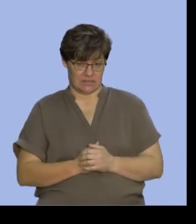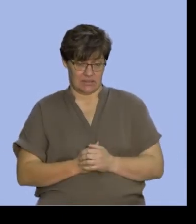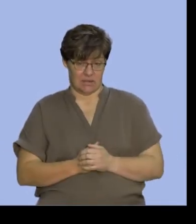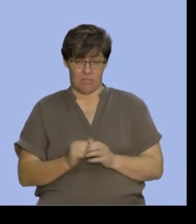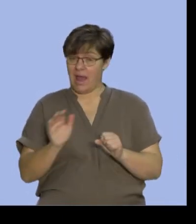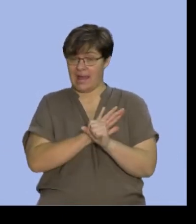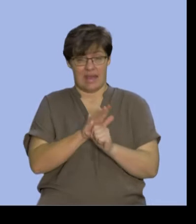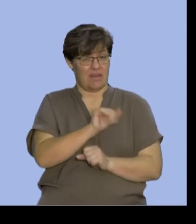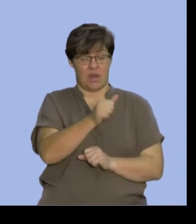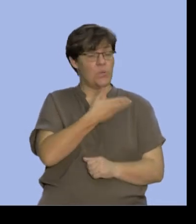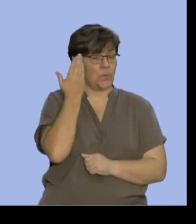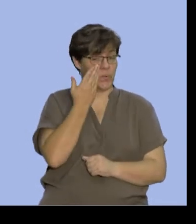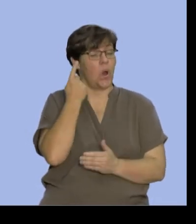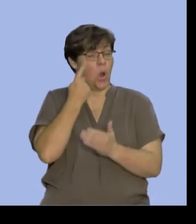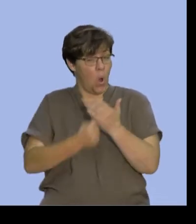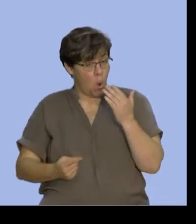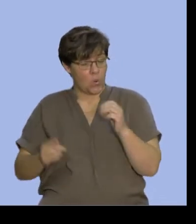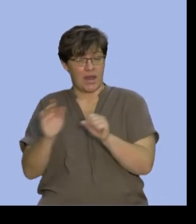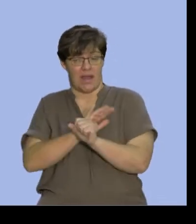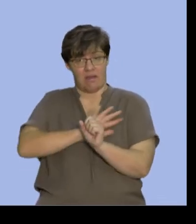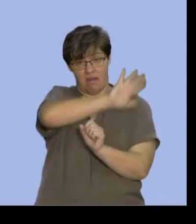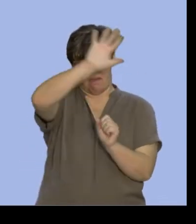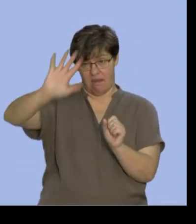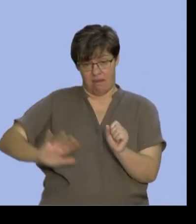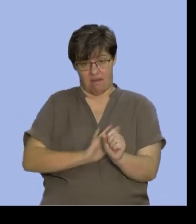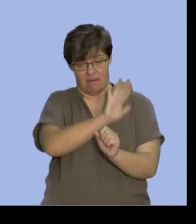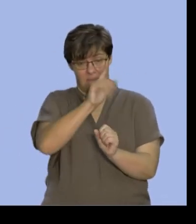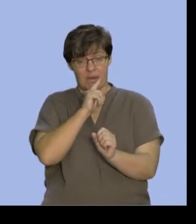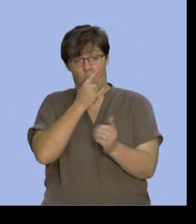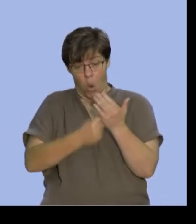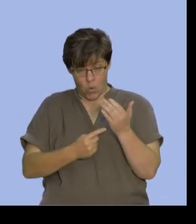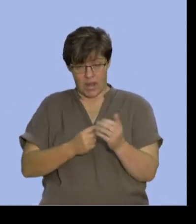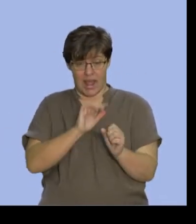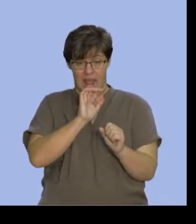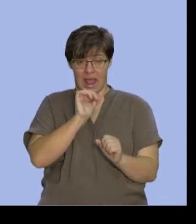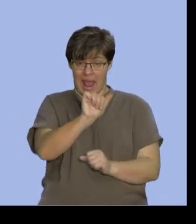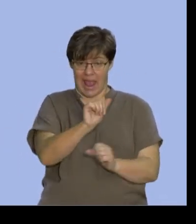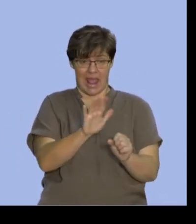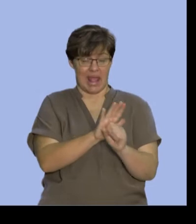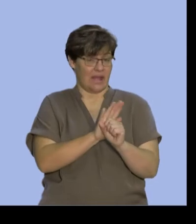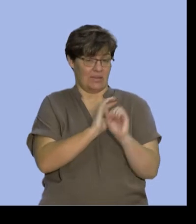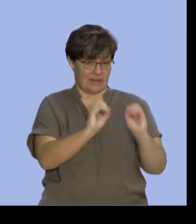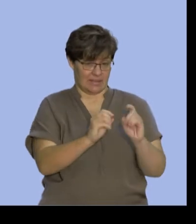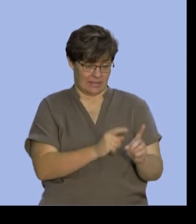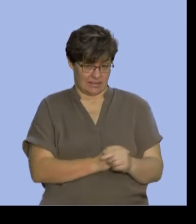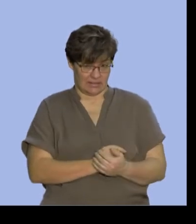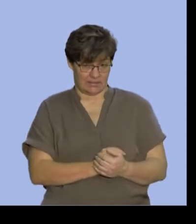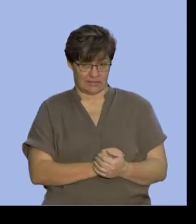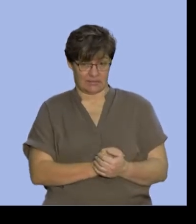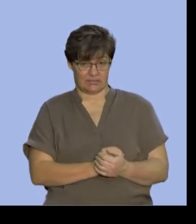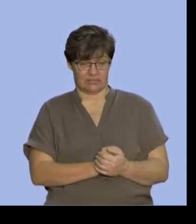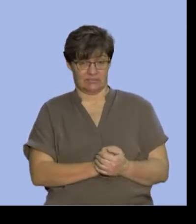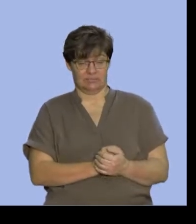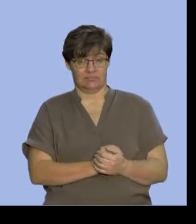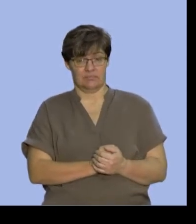I'm only covering what's not in A. And I've got the probability of not in A. Now,